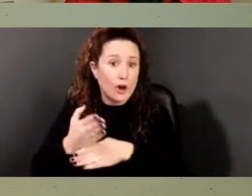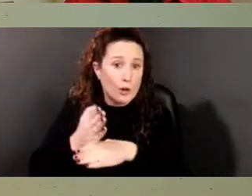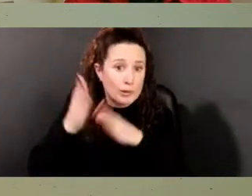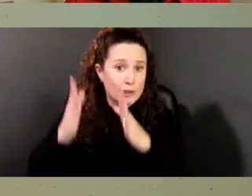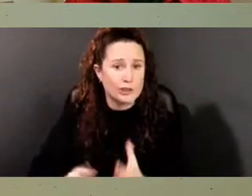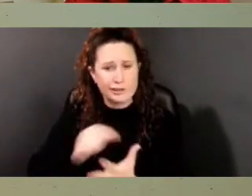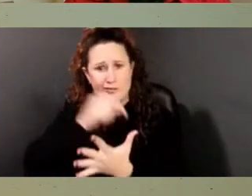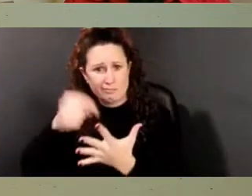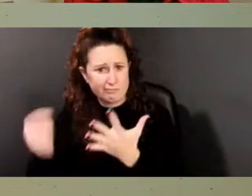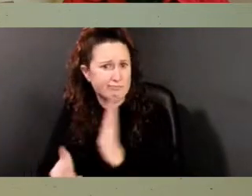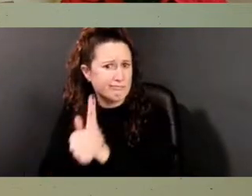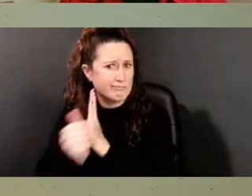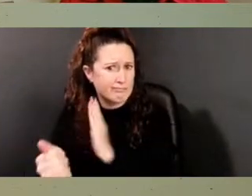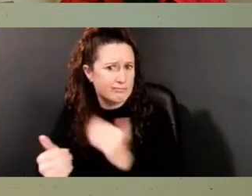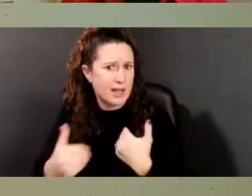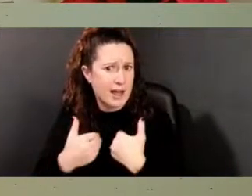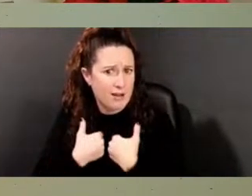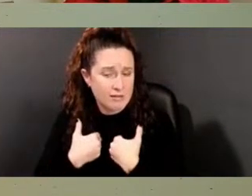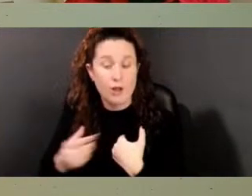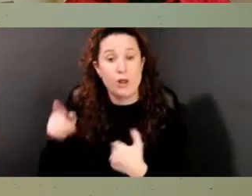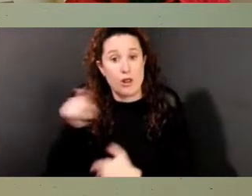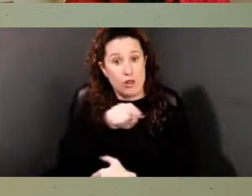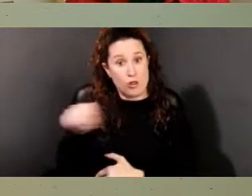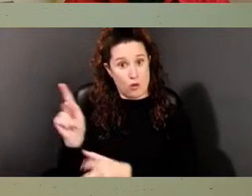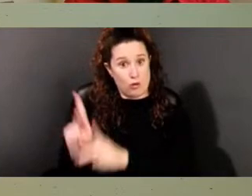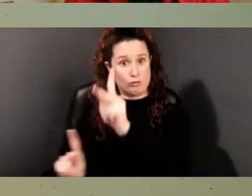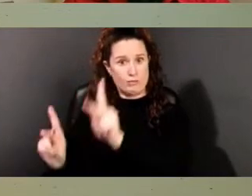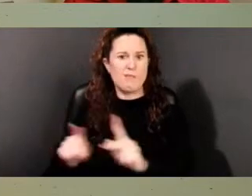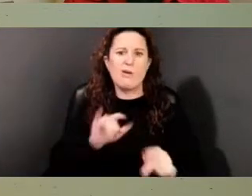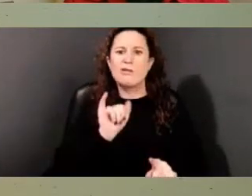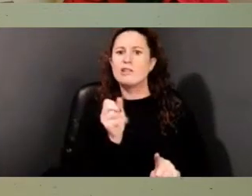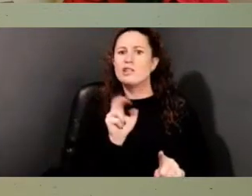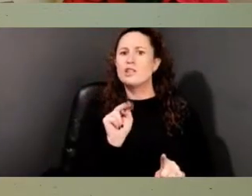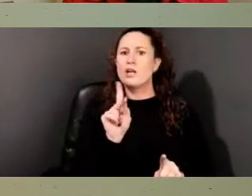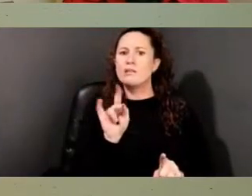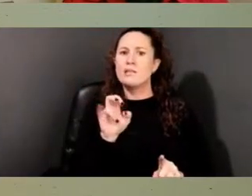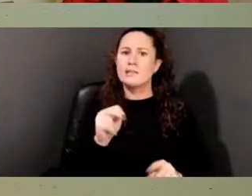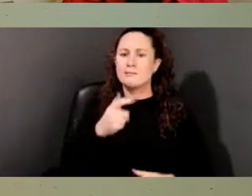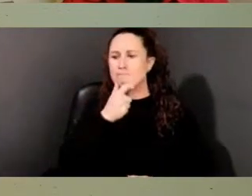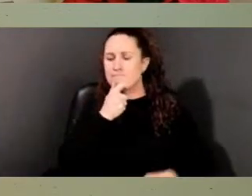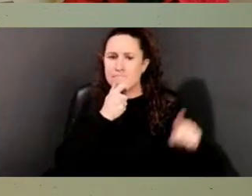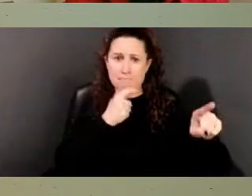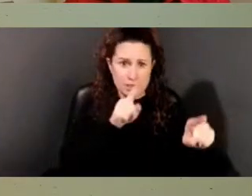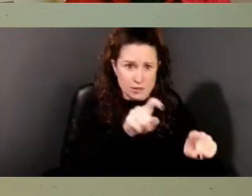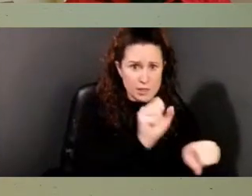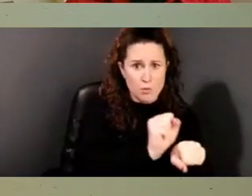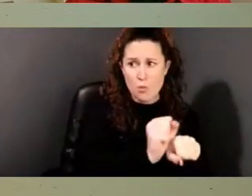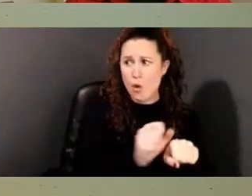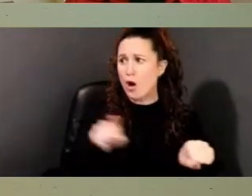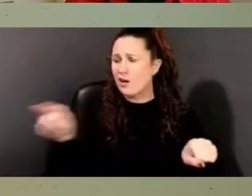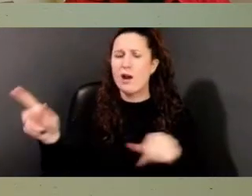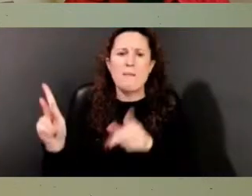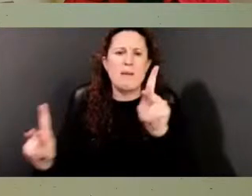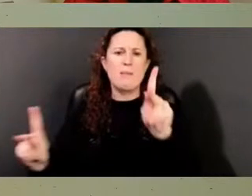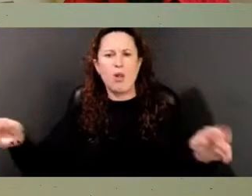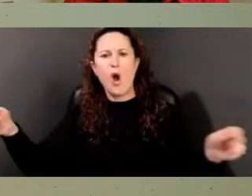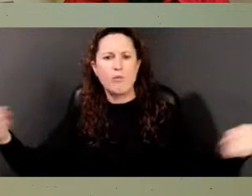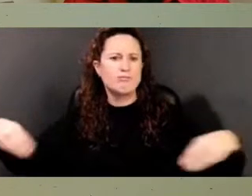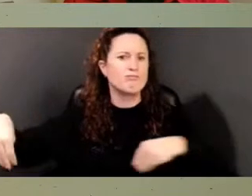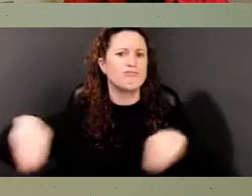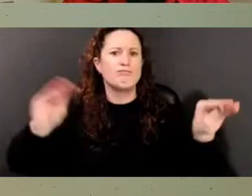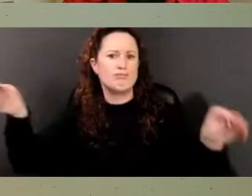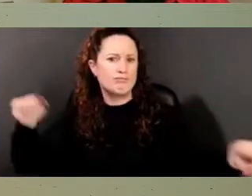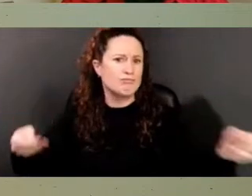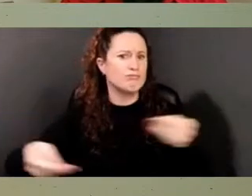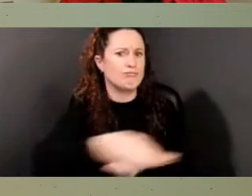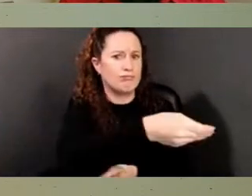John Dickinson rented the enslaved individuals to other people who needed labor labor and made them available to his tenants to help